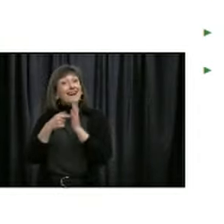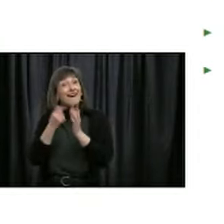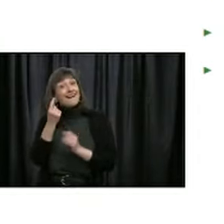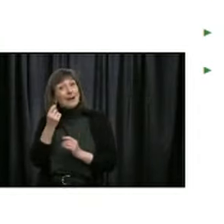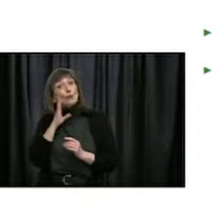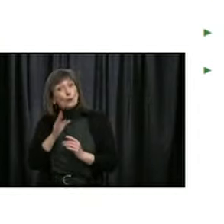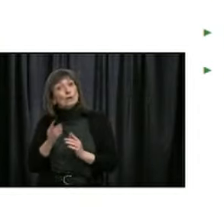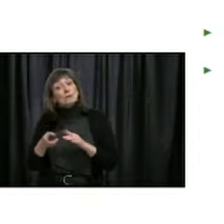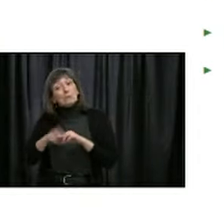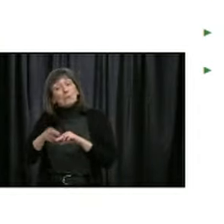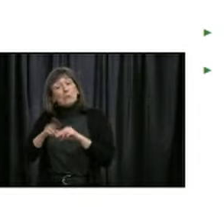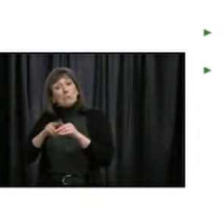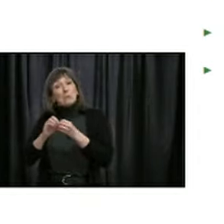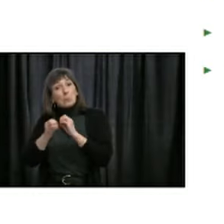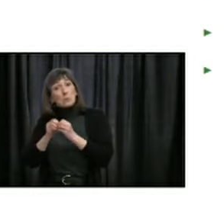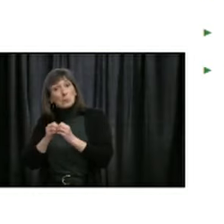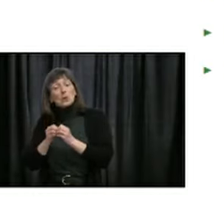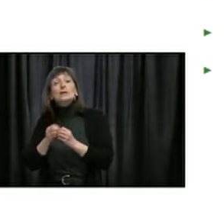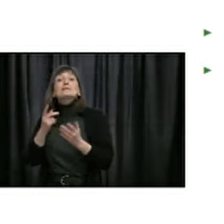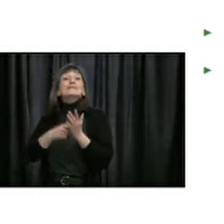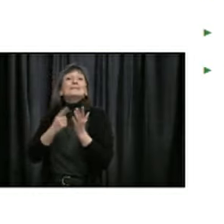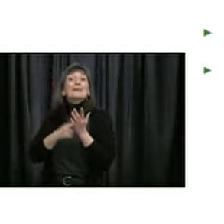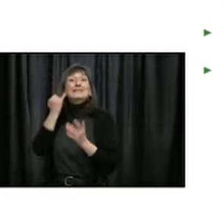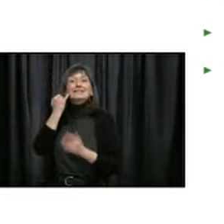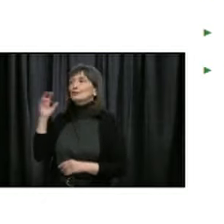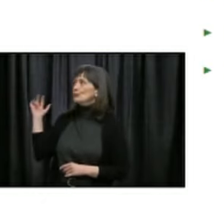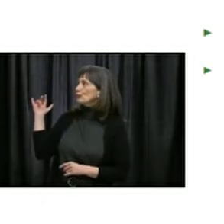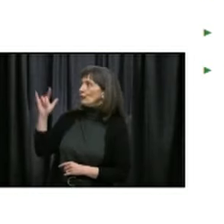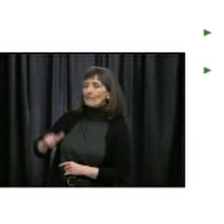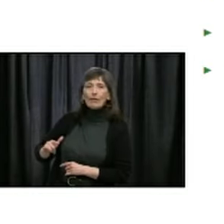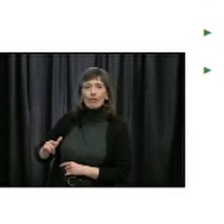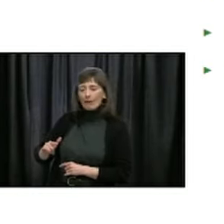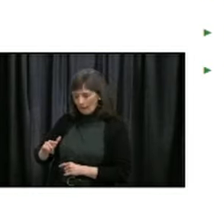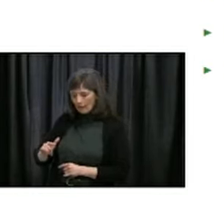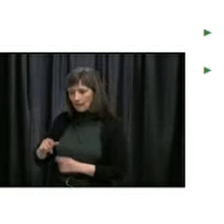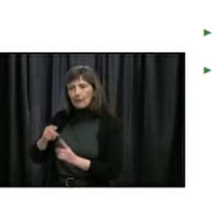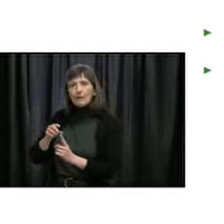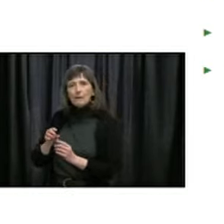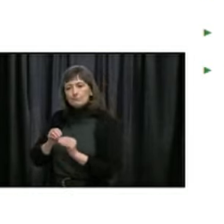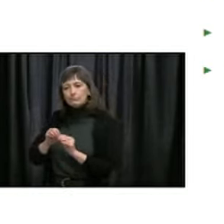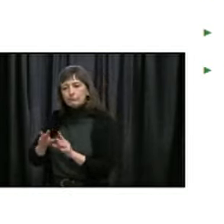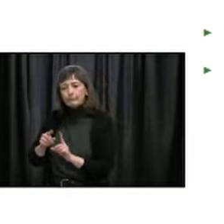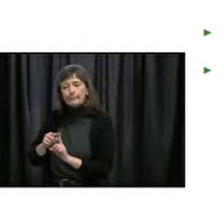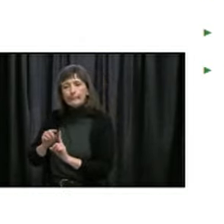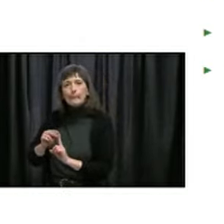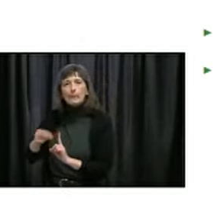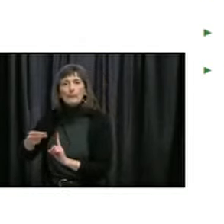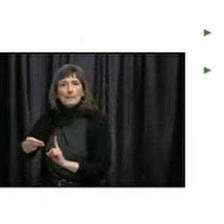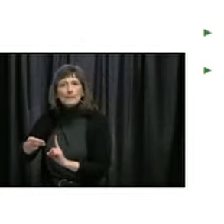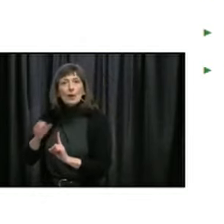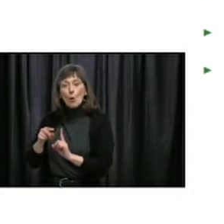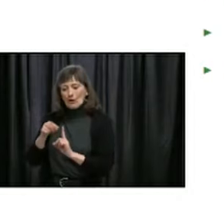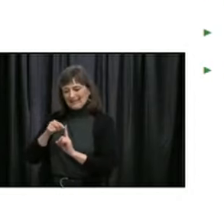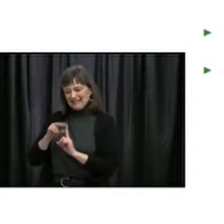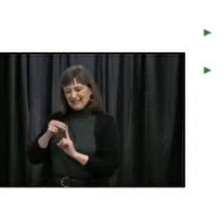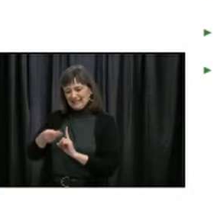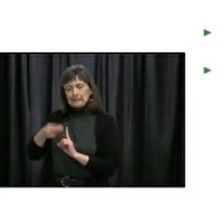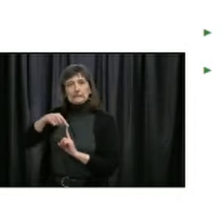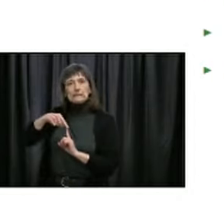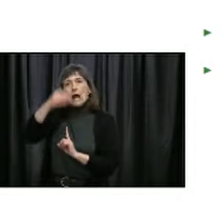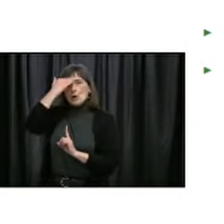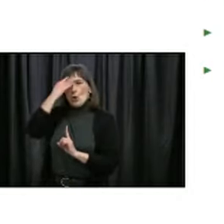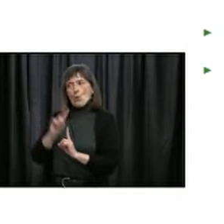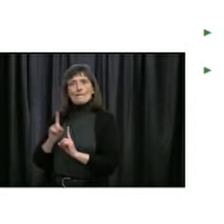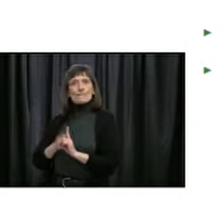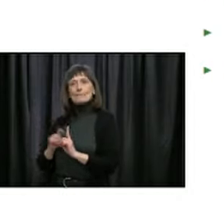cases from time to time that are related to travel or are connected with a previous case. And these are cases that,